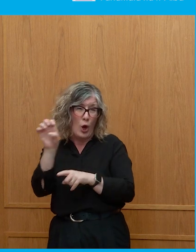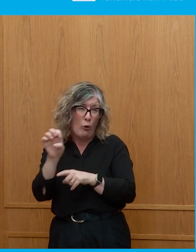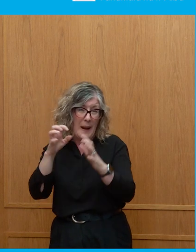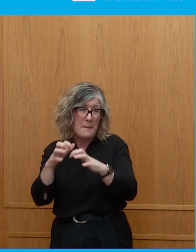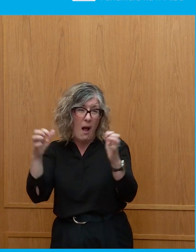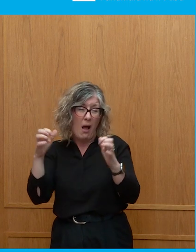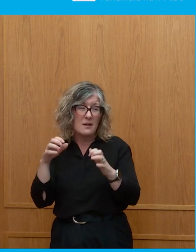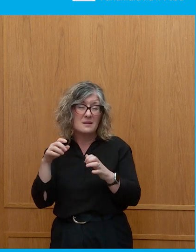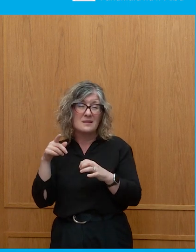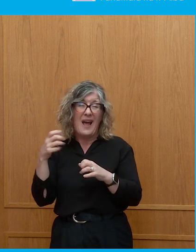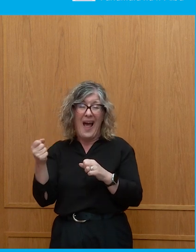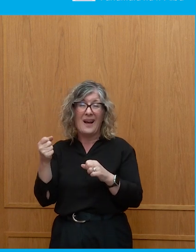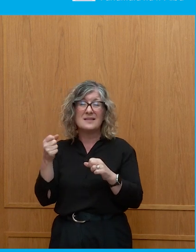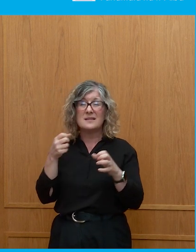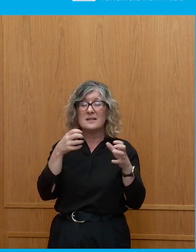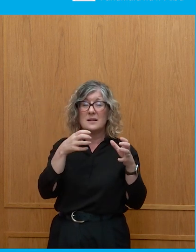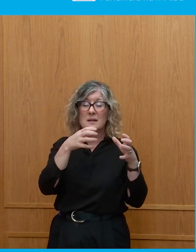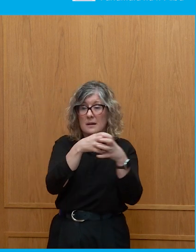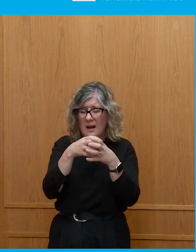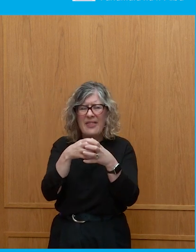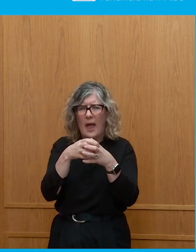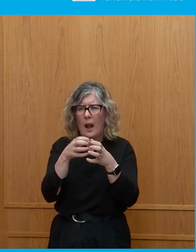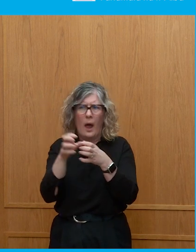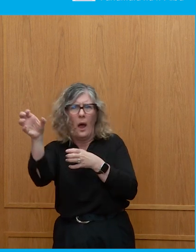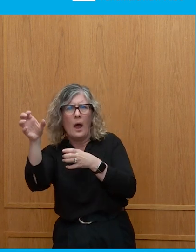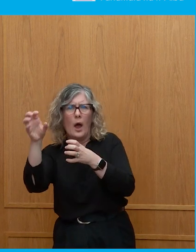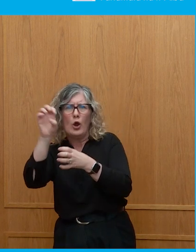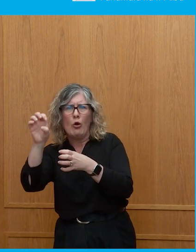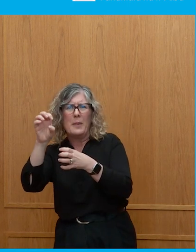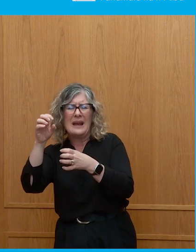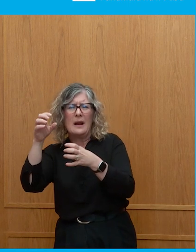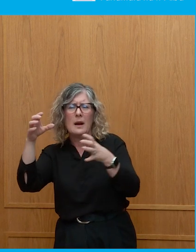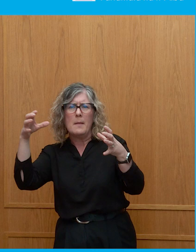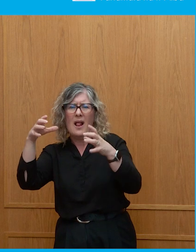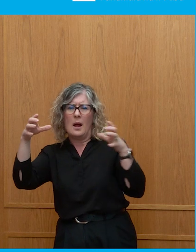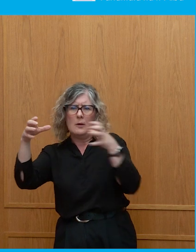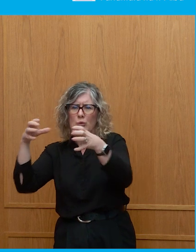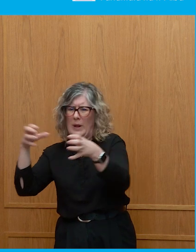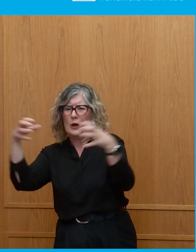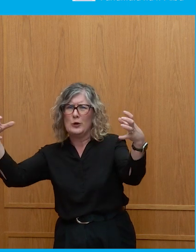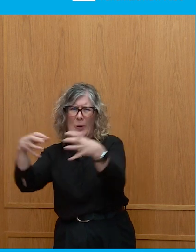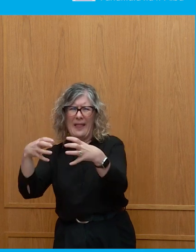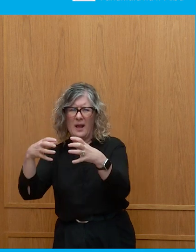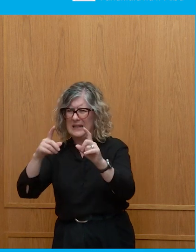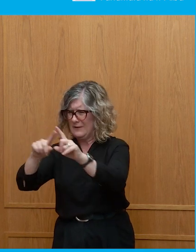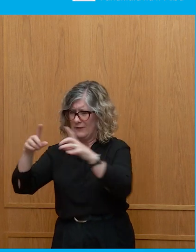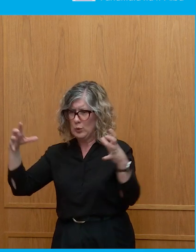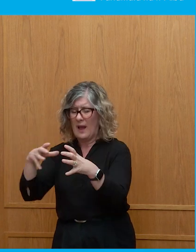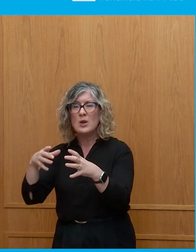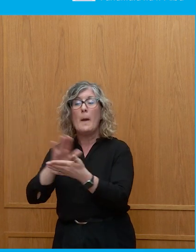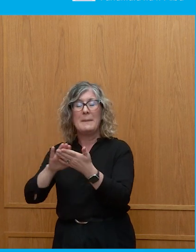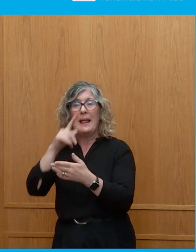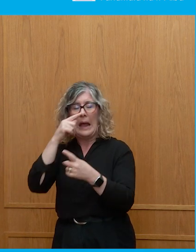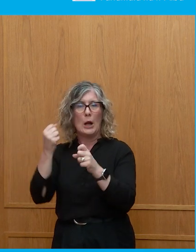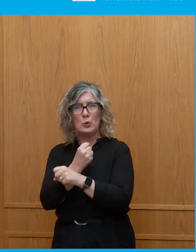and they ended up having European political parties to bring together essentially a sort of disparate group of people to get things done.